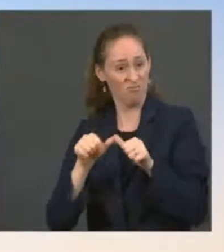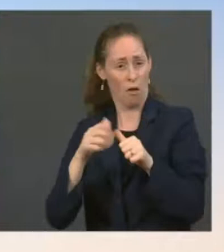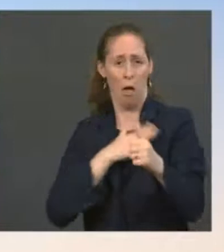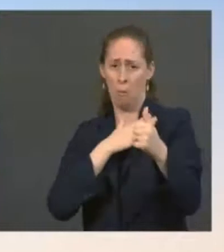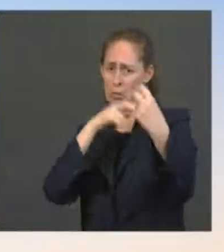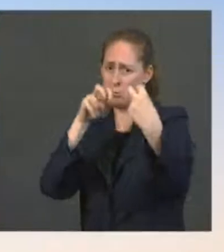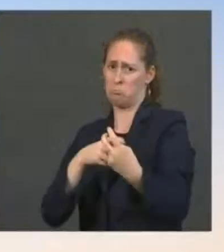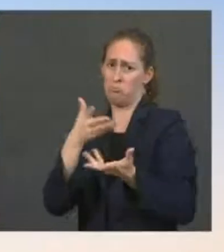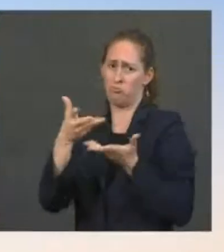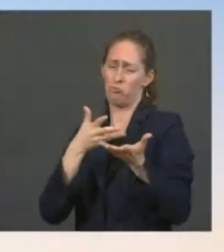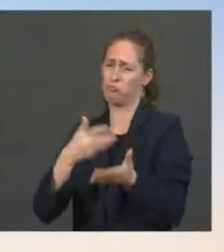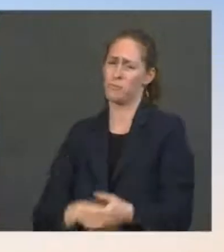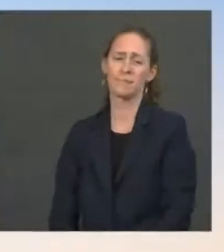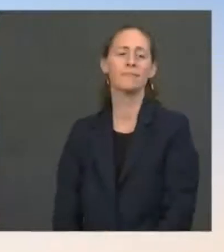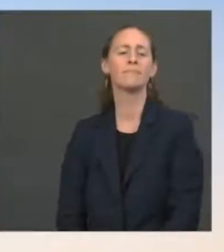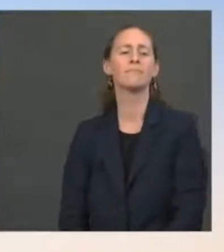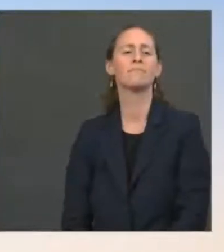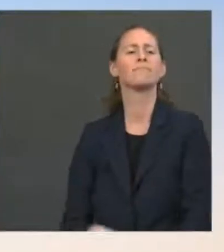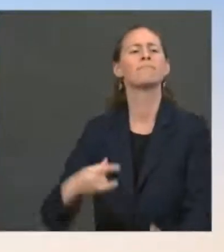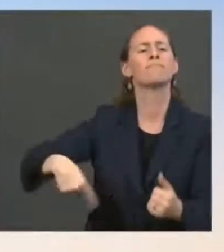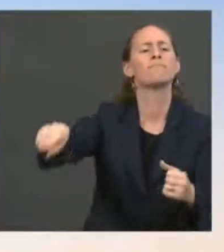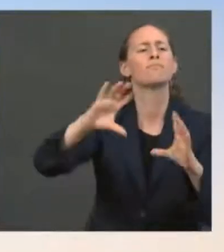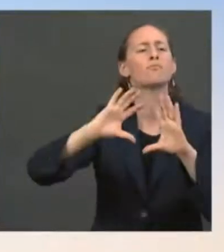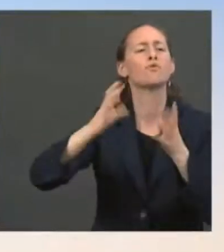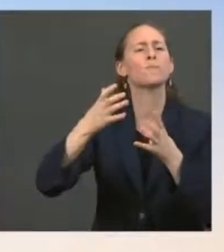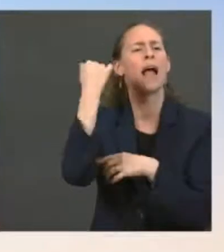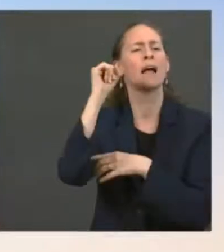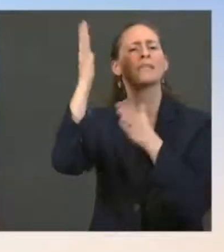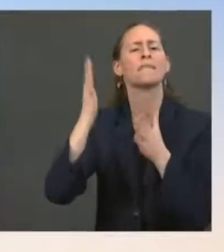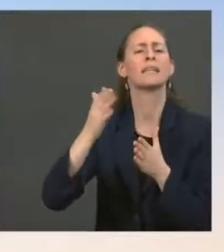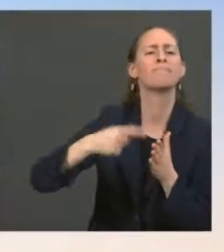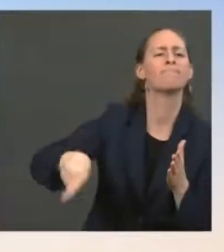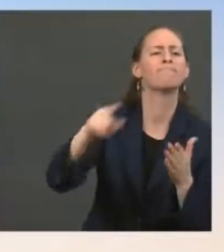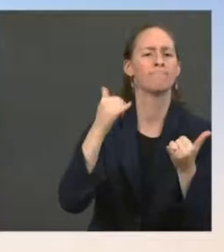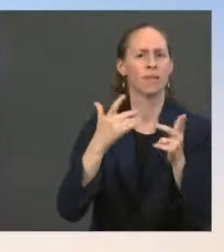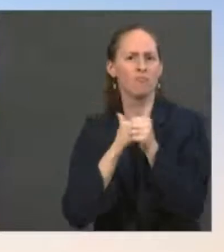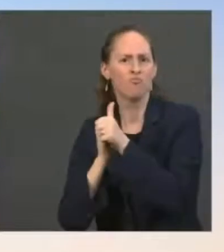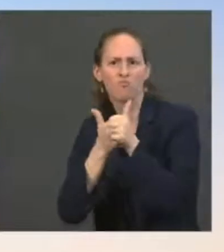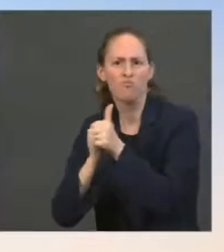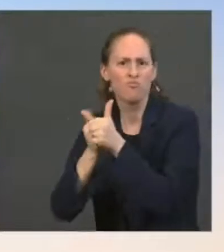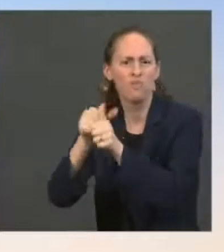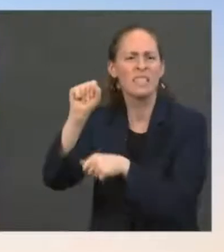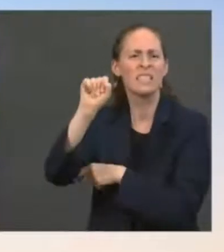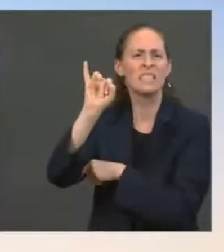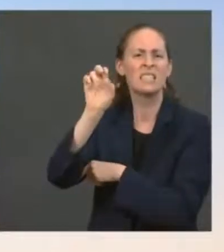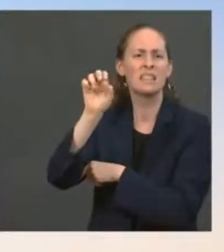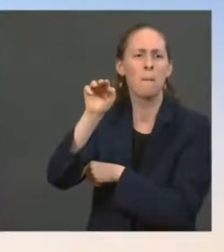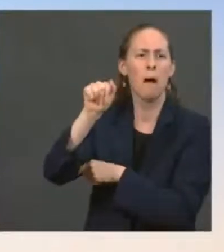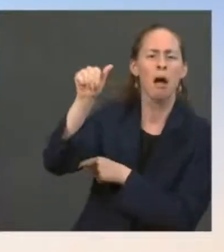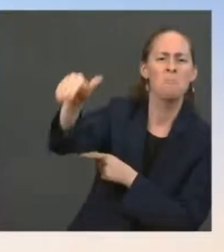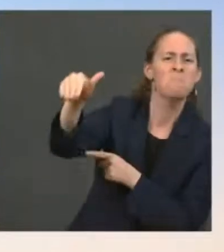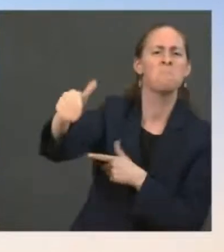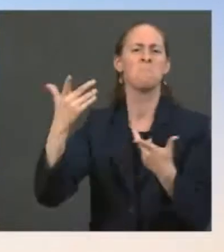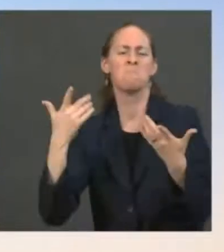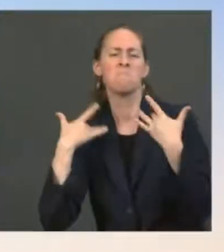Jen, thank you. A group of activists followed Senator Kirsten Sinema into a ladies' room screaming about the Build Back Better plan yesterday. The President said